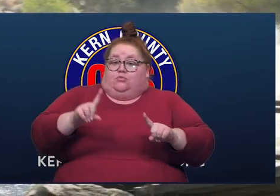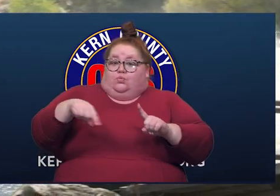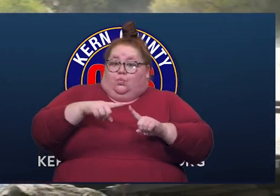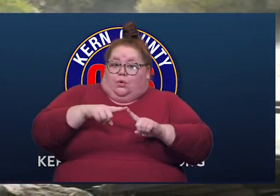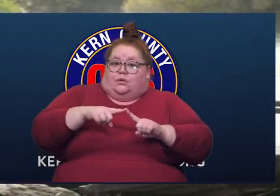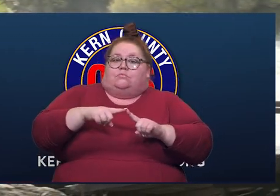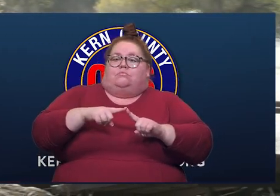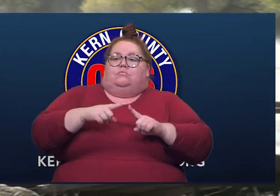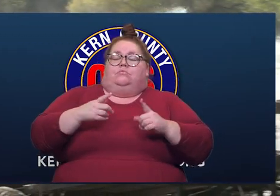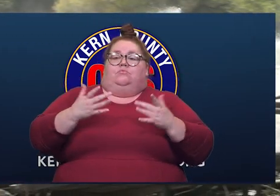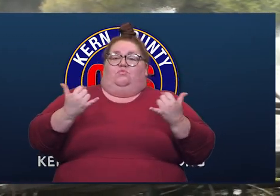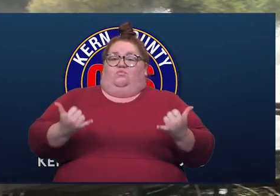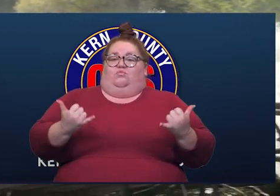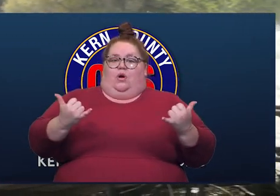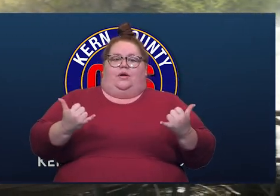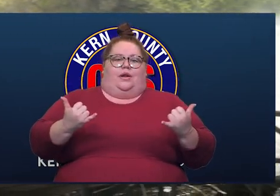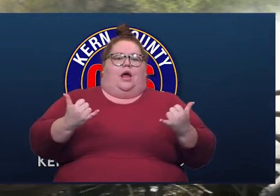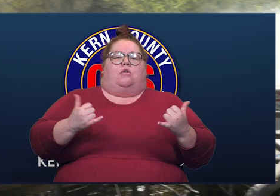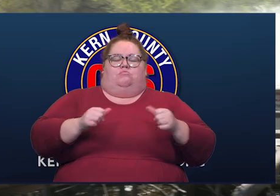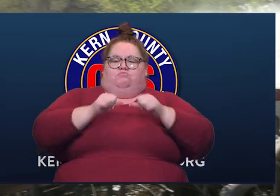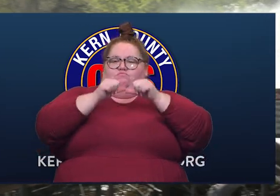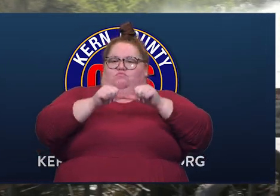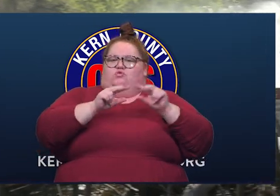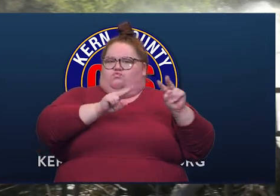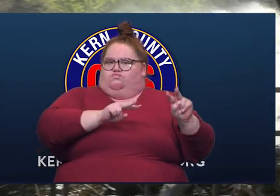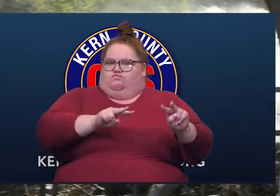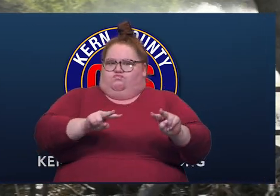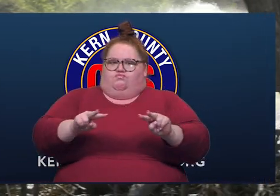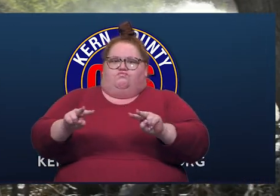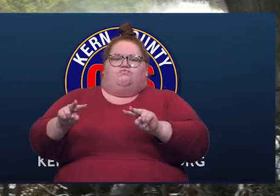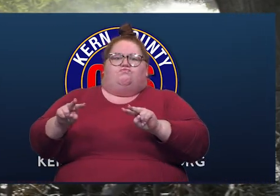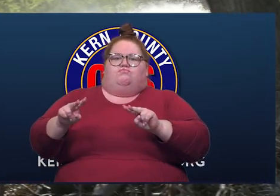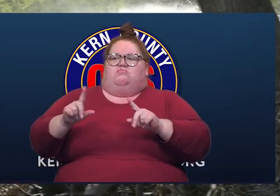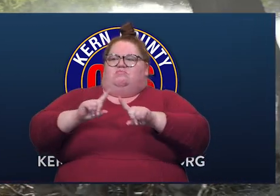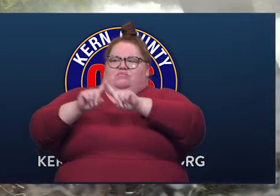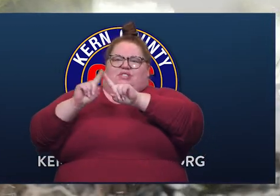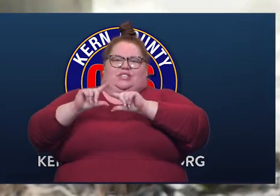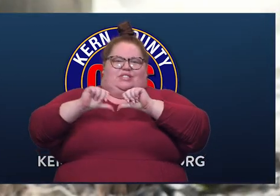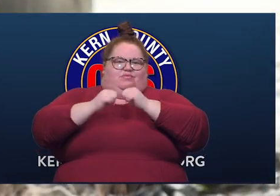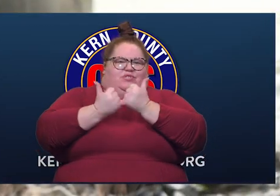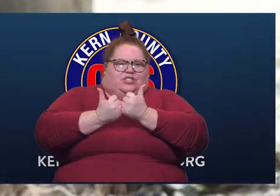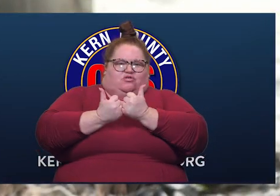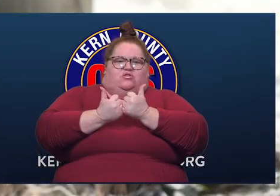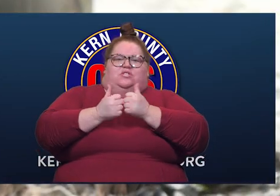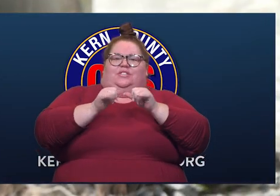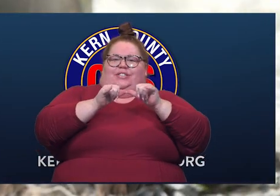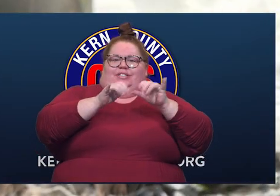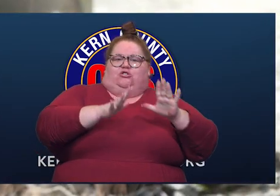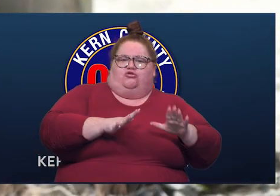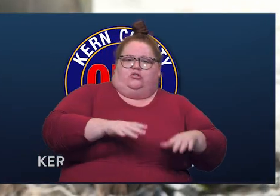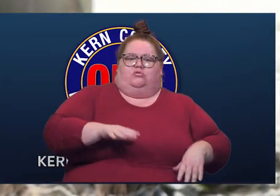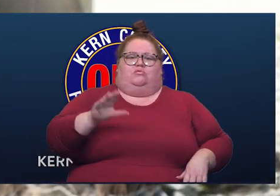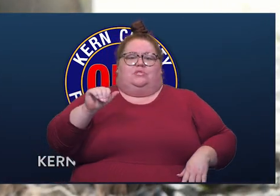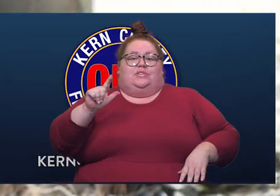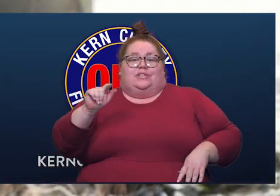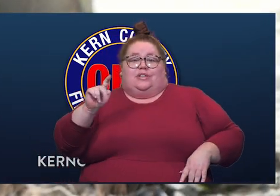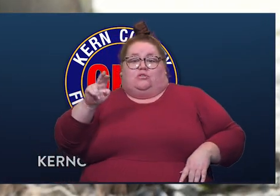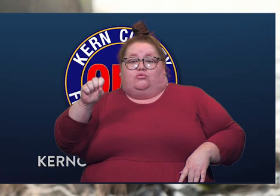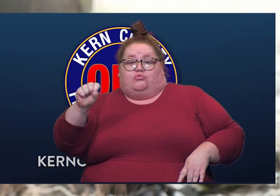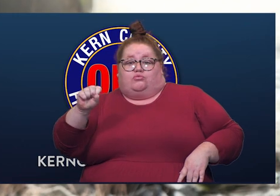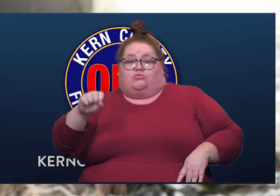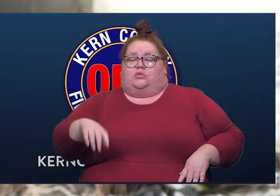But what I want to leave you is that we're continually monitoring between multiple agencies, the U.S. Corps of Engineers, Caltrans,